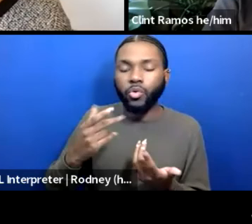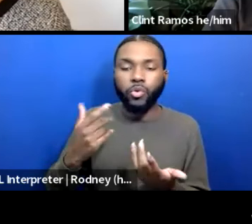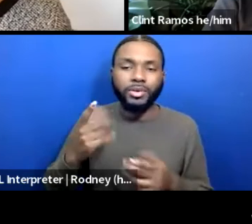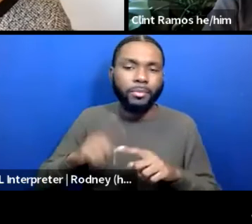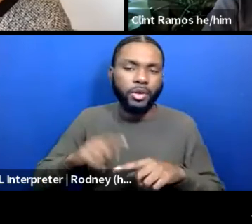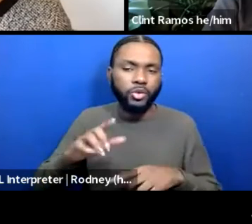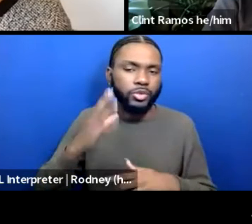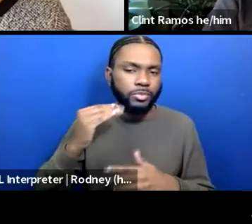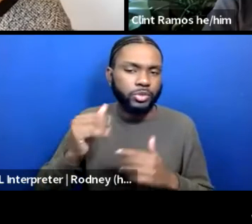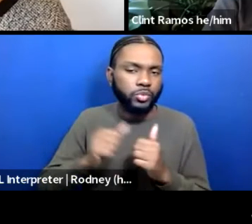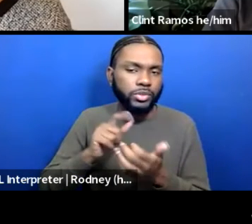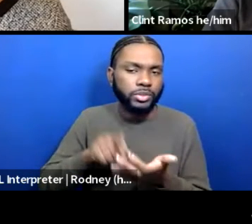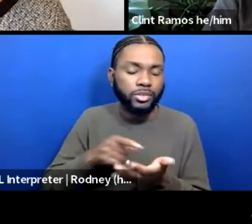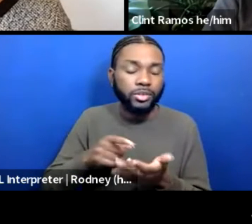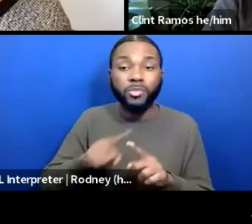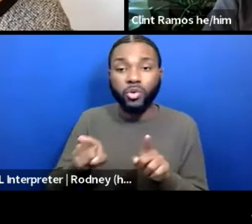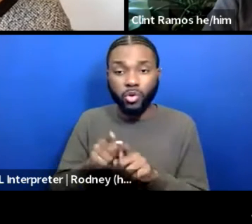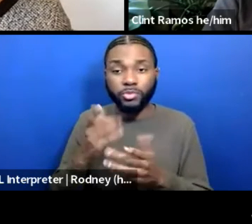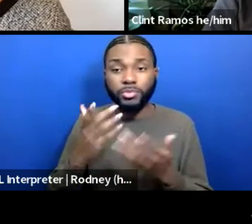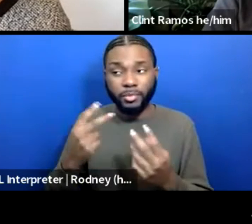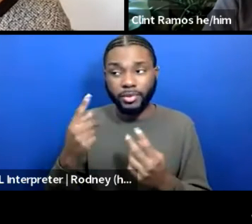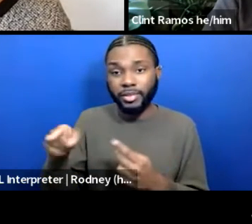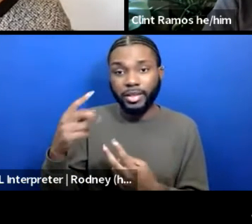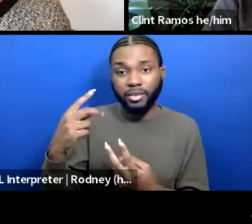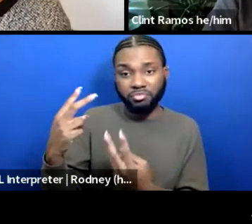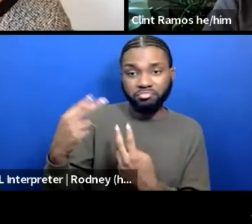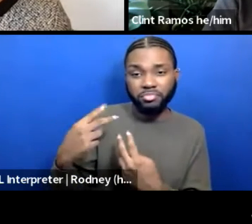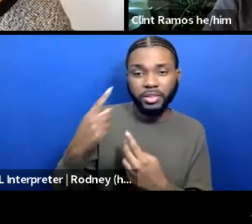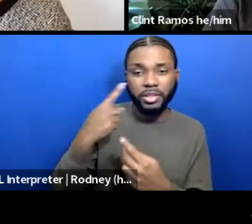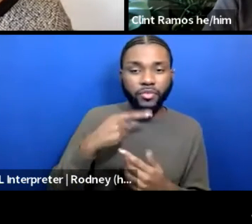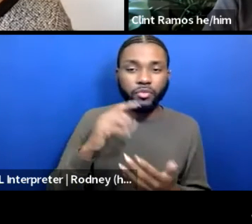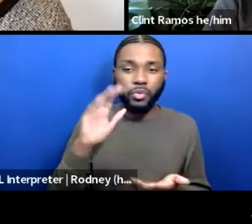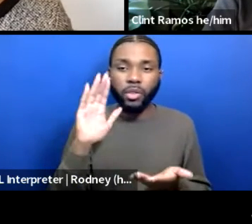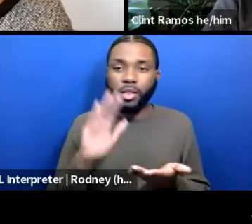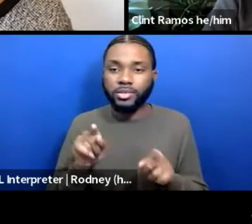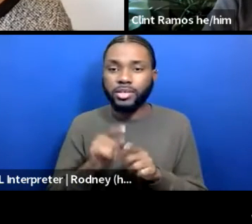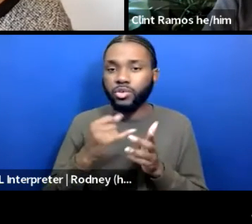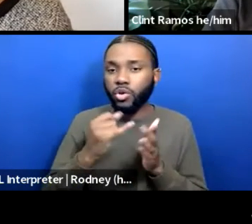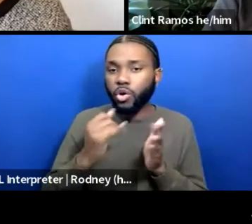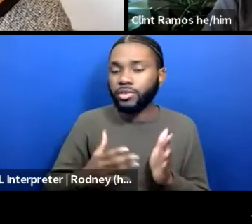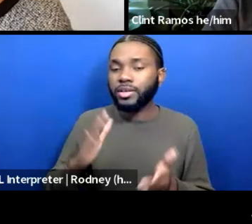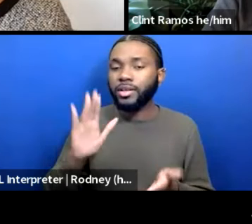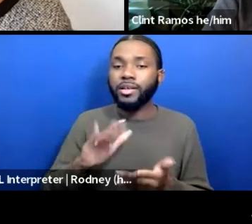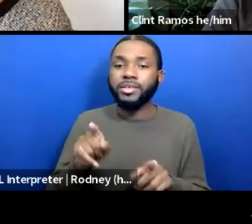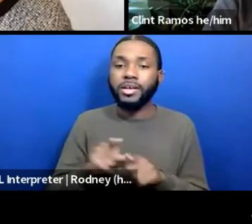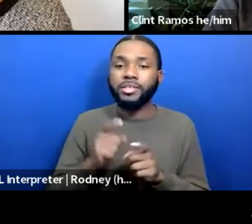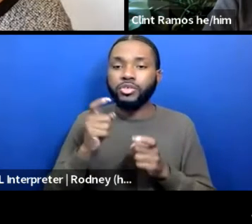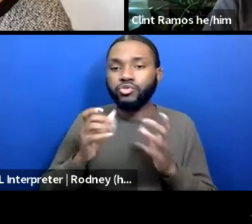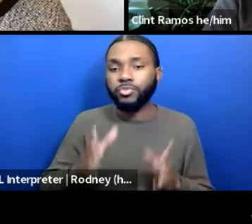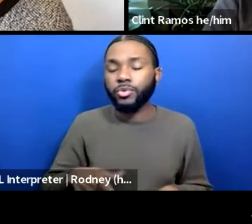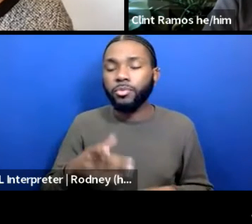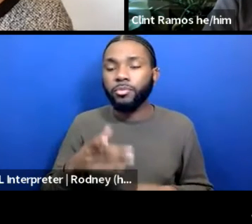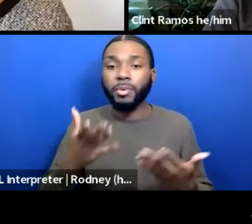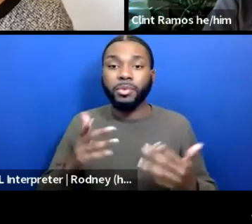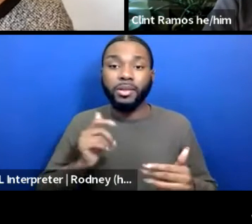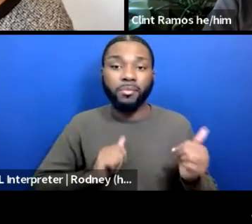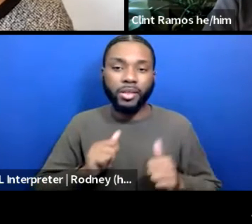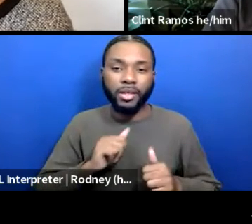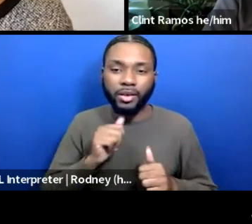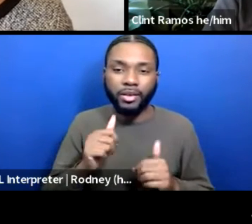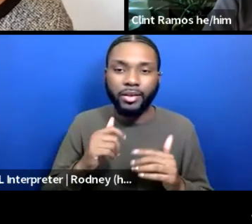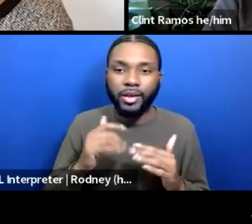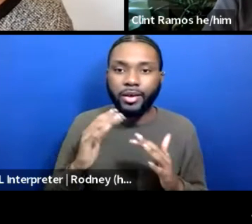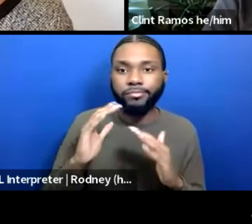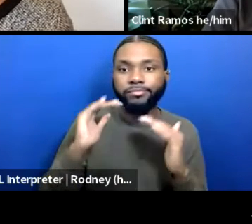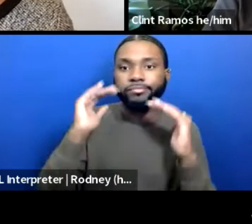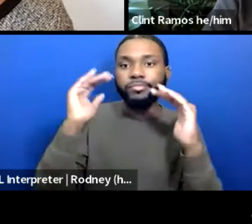will be seen as less of an artist, less of a contributor. You will be making the play not as good. You will be making the work not